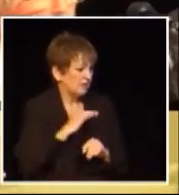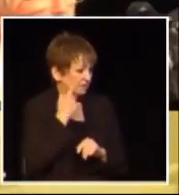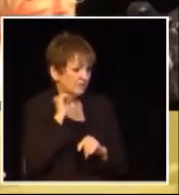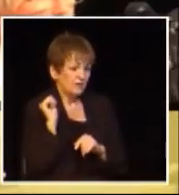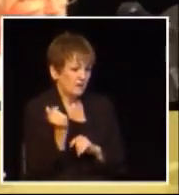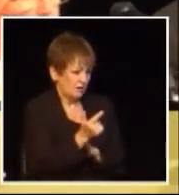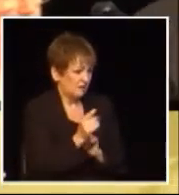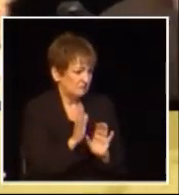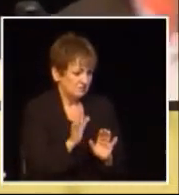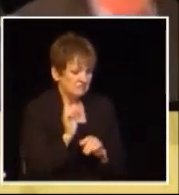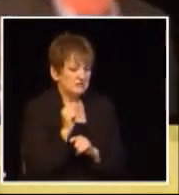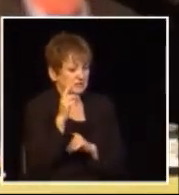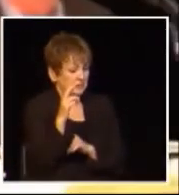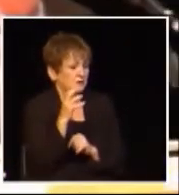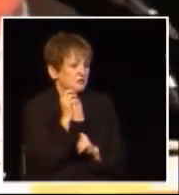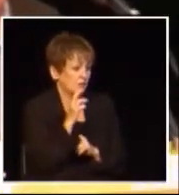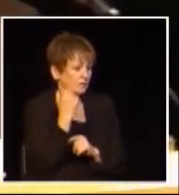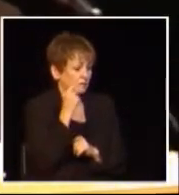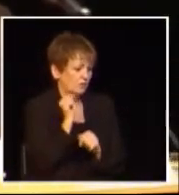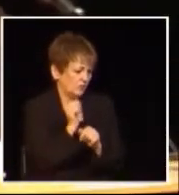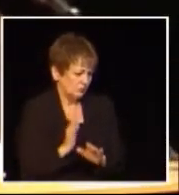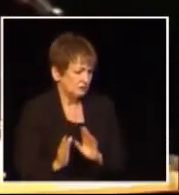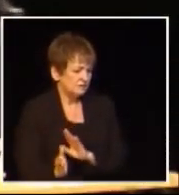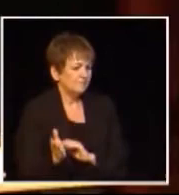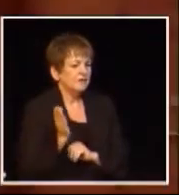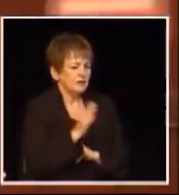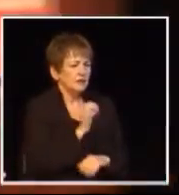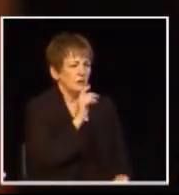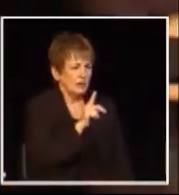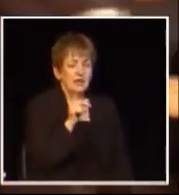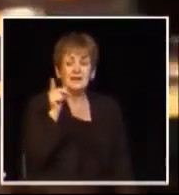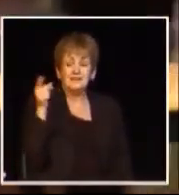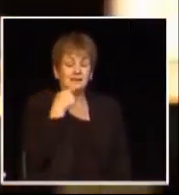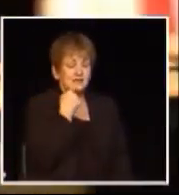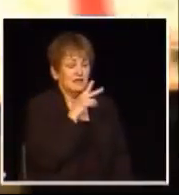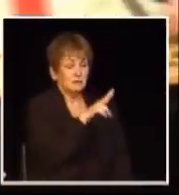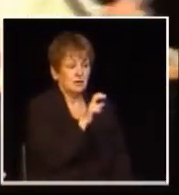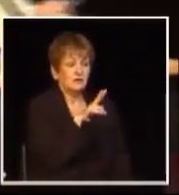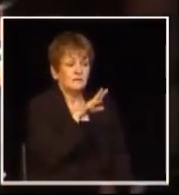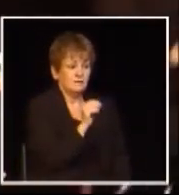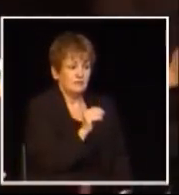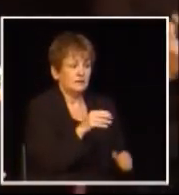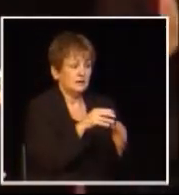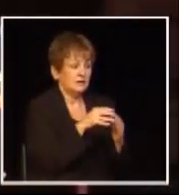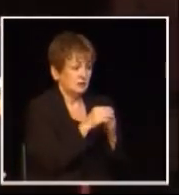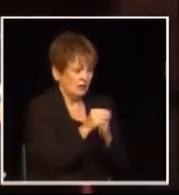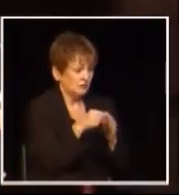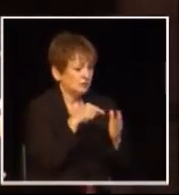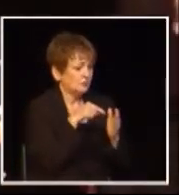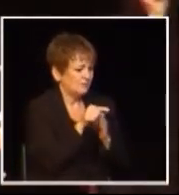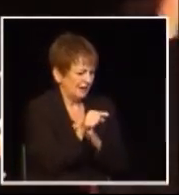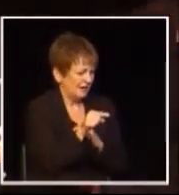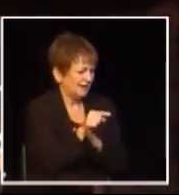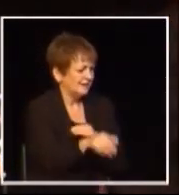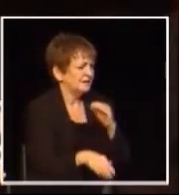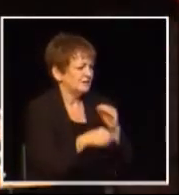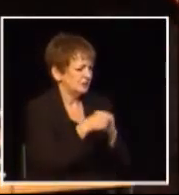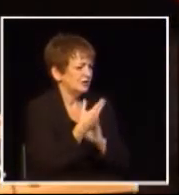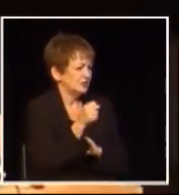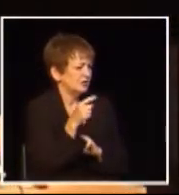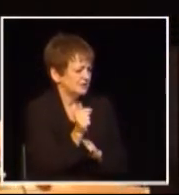thank you well the independent panel says that you're paying $350 per average family